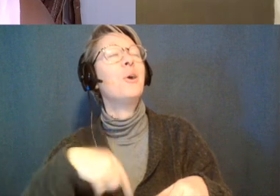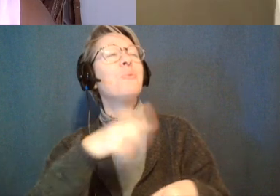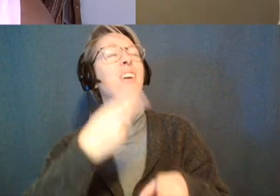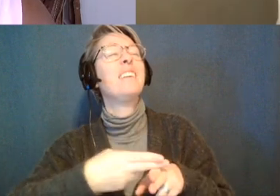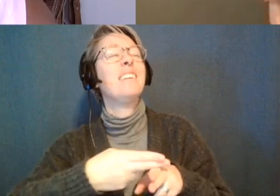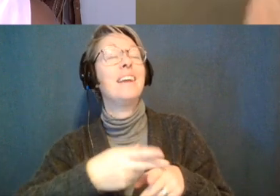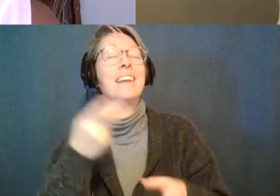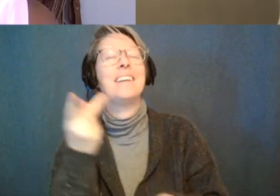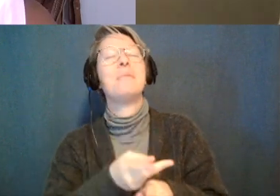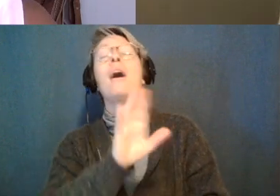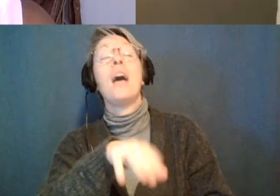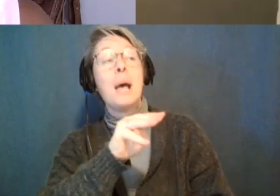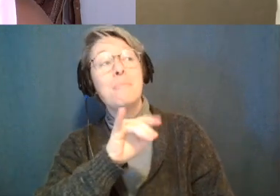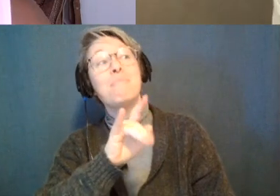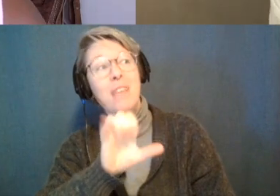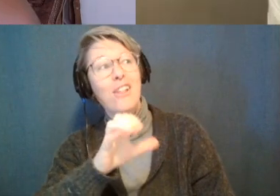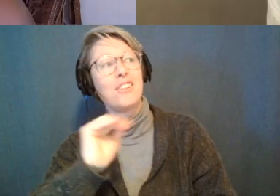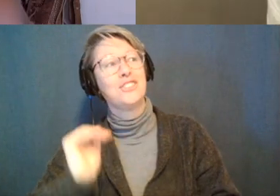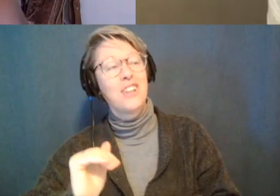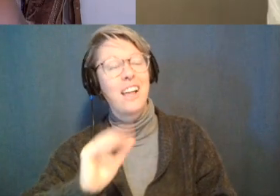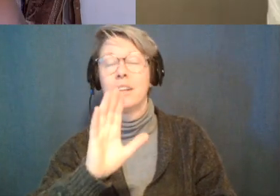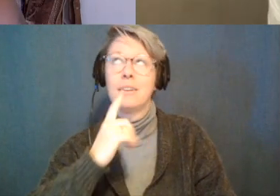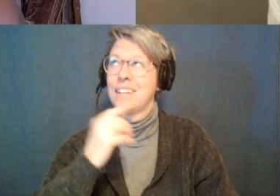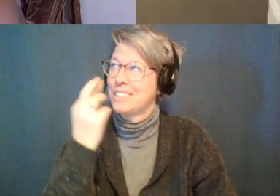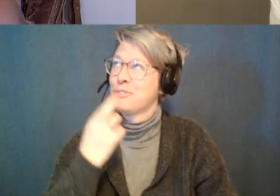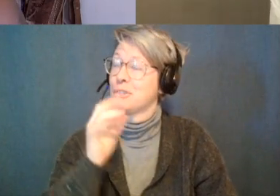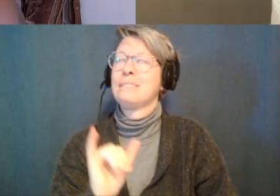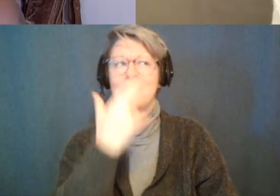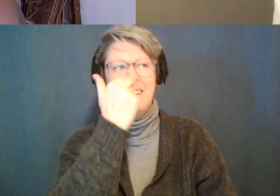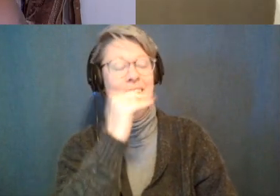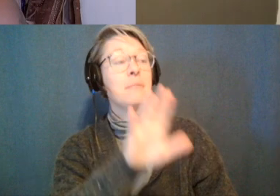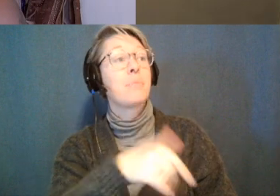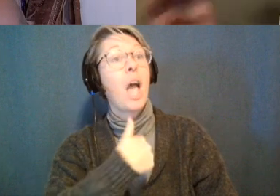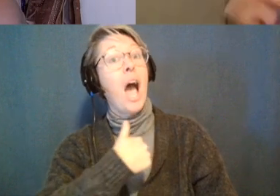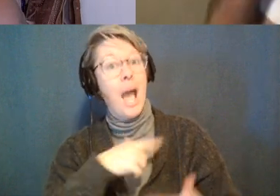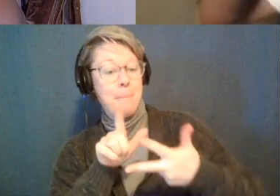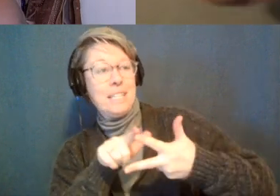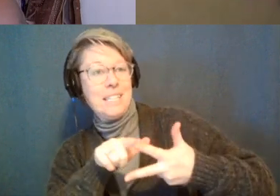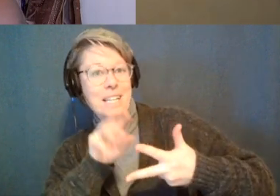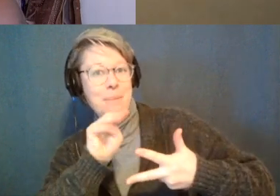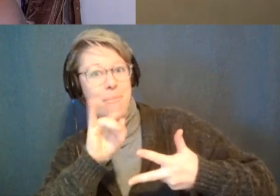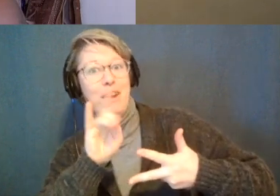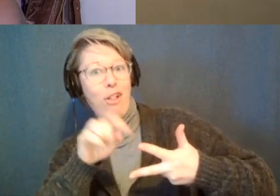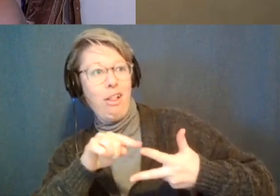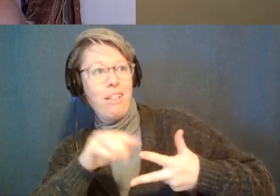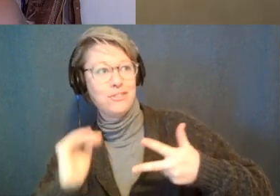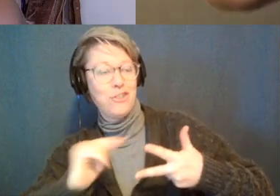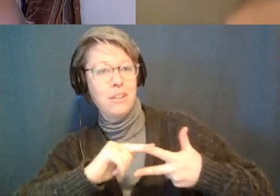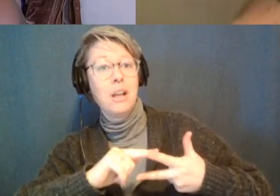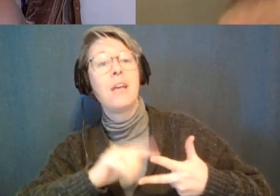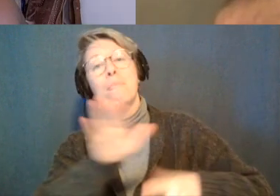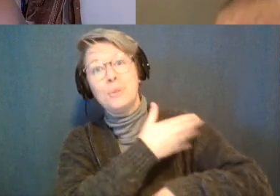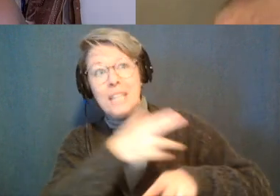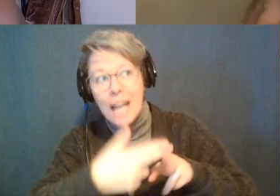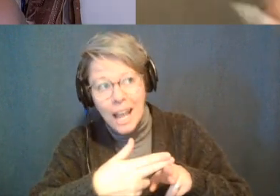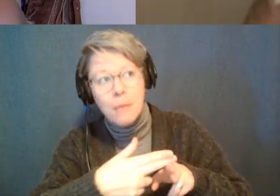child is actually um i didn't even realize that that's so funny i am a middle child middle child is my music name and this is middle